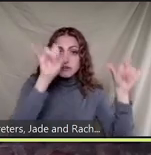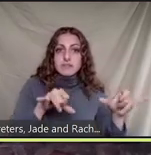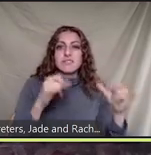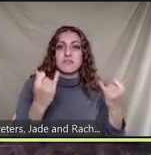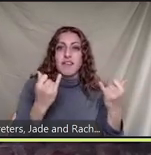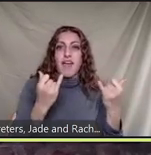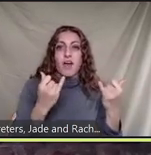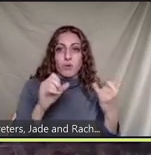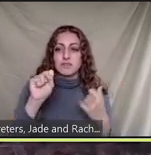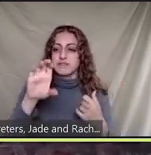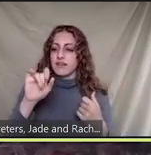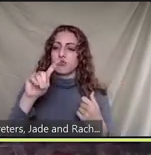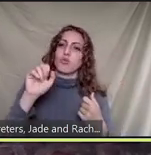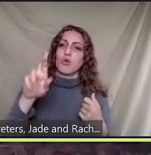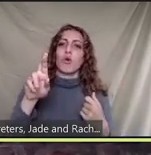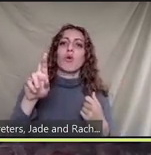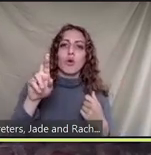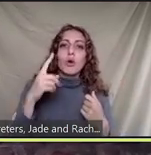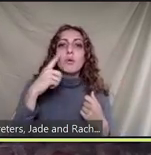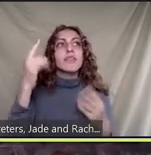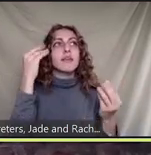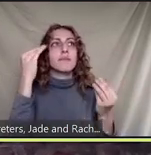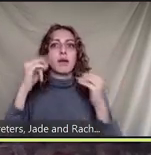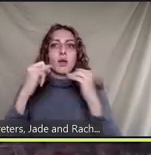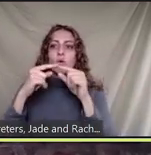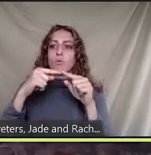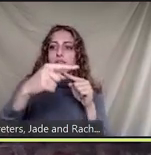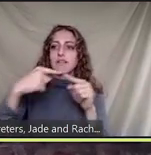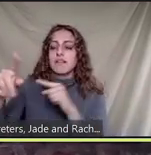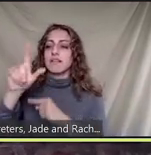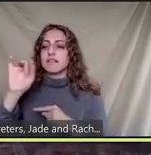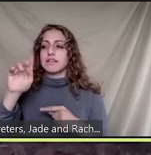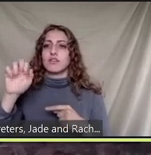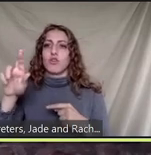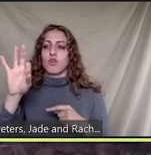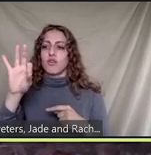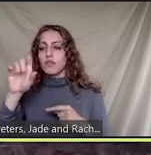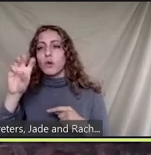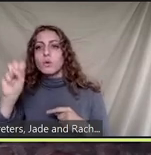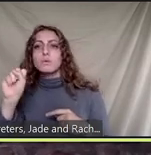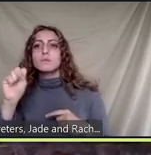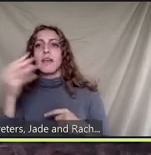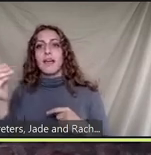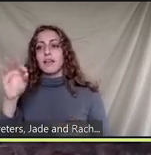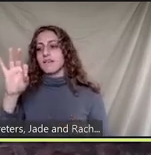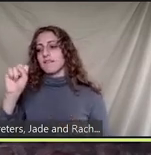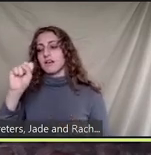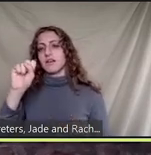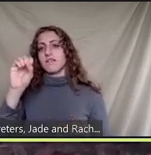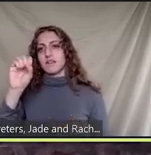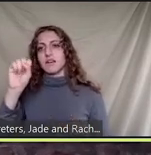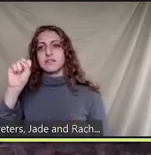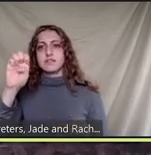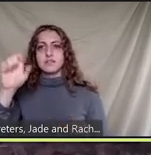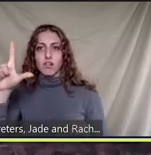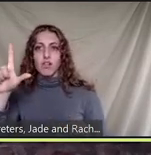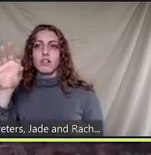about linear flows of taking resources that tend to be fossil fuels and putting them through a very linear system generating waste